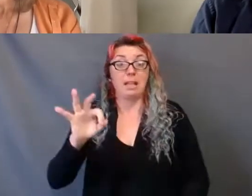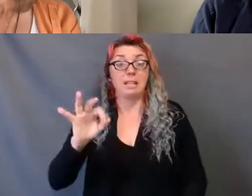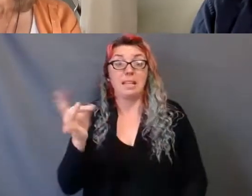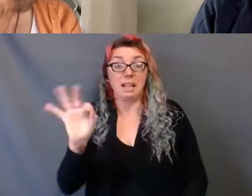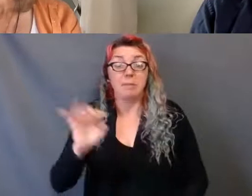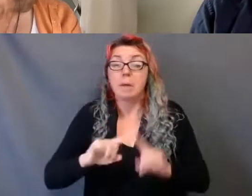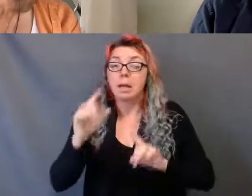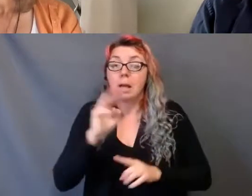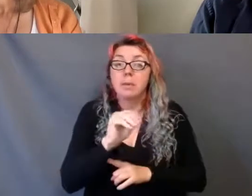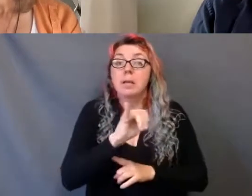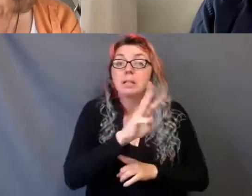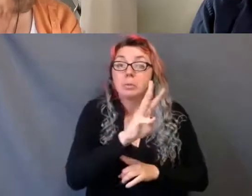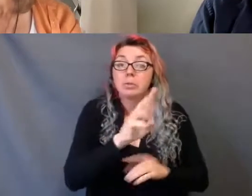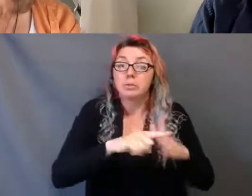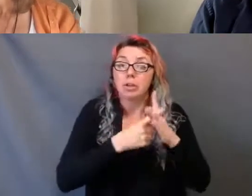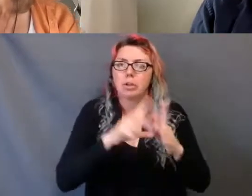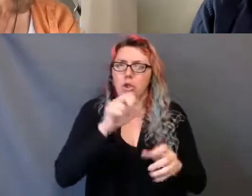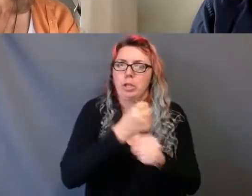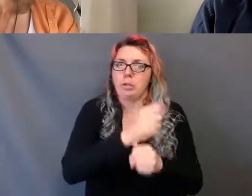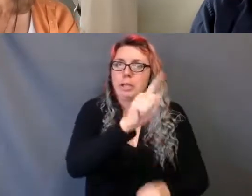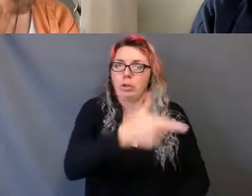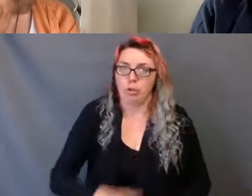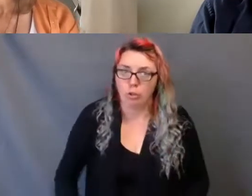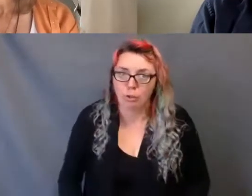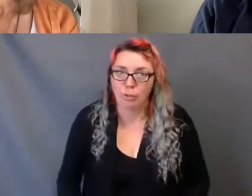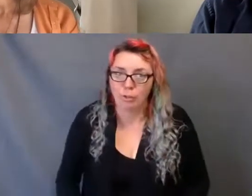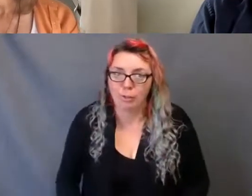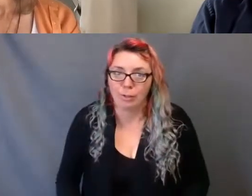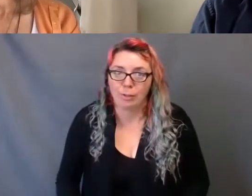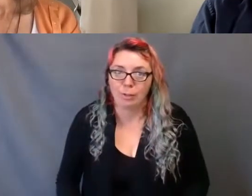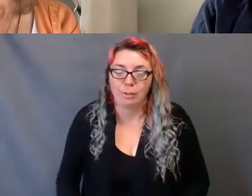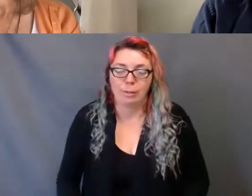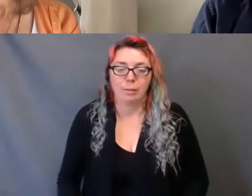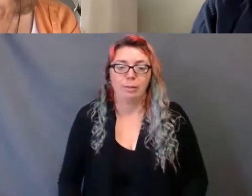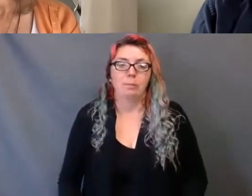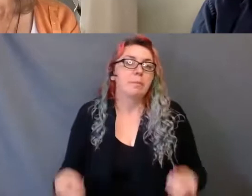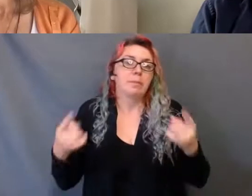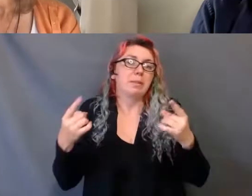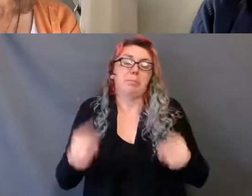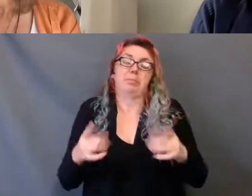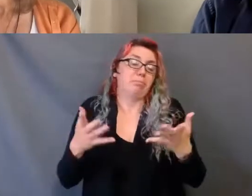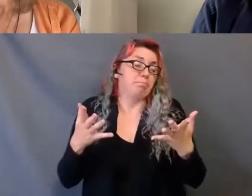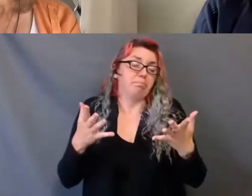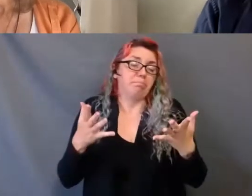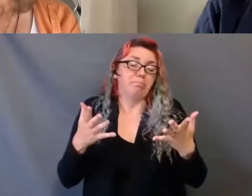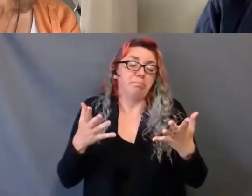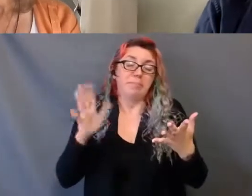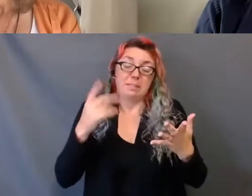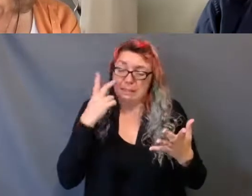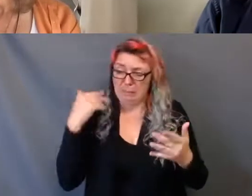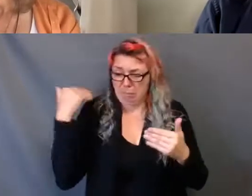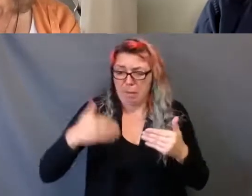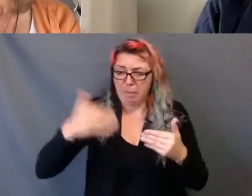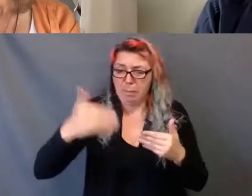LGTQ2S plus community has always had a home in the theatre world, which has arguably been a relatively safe